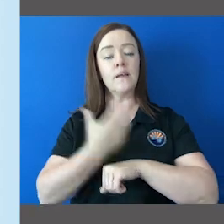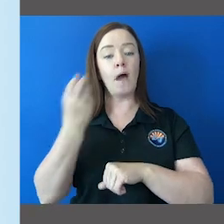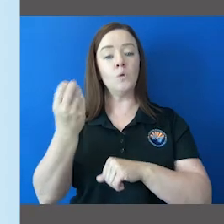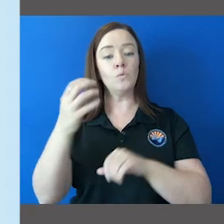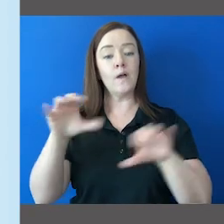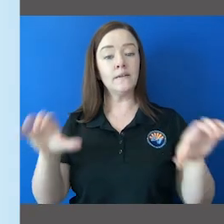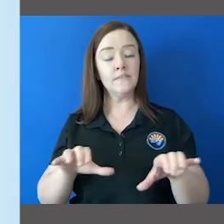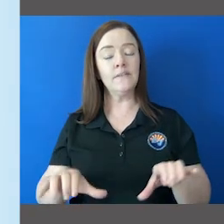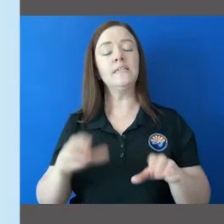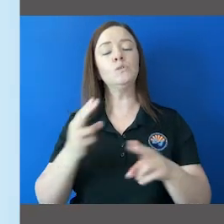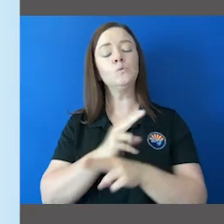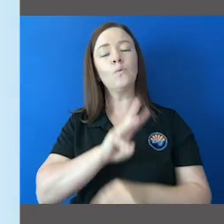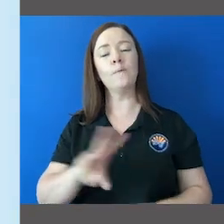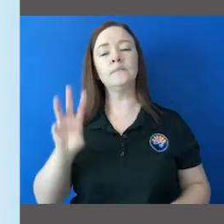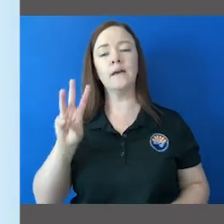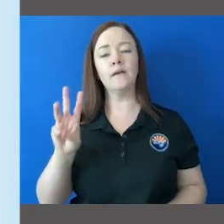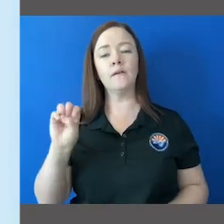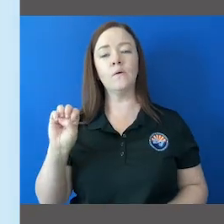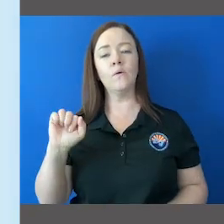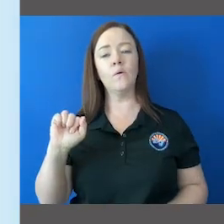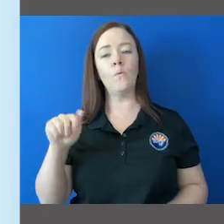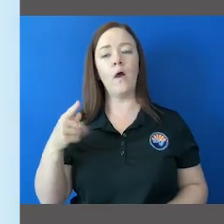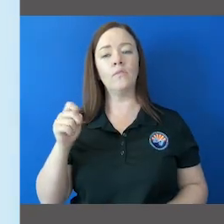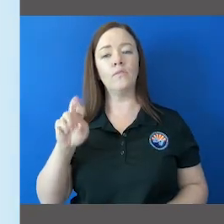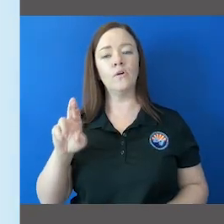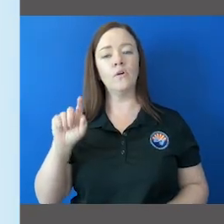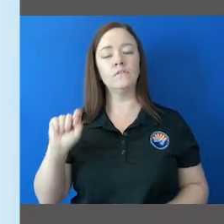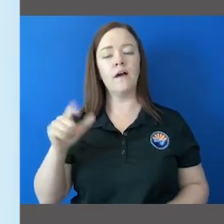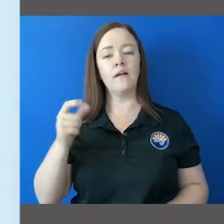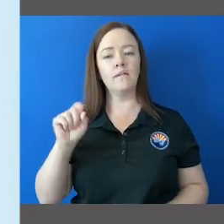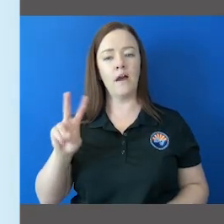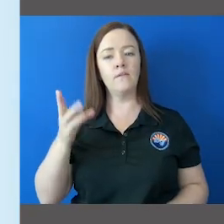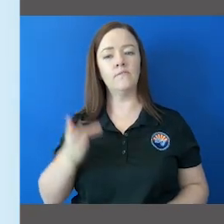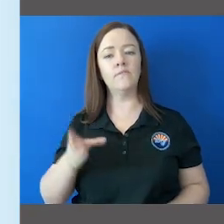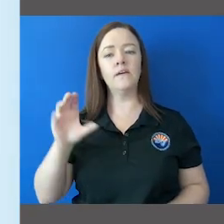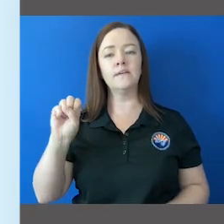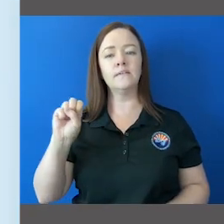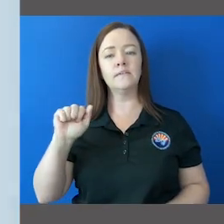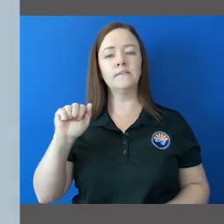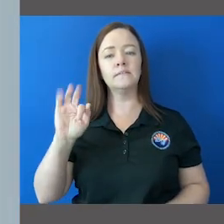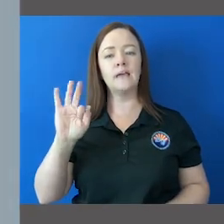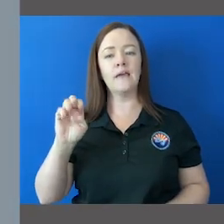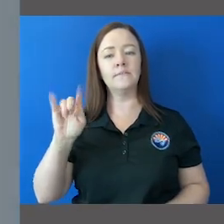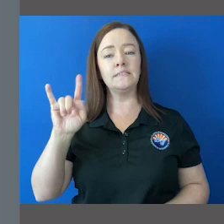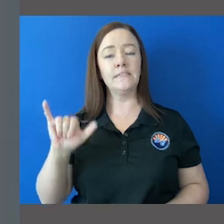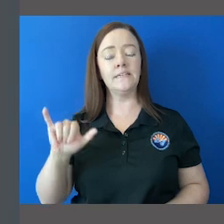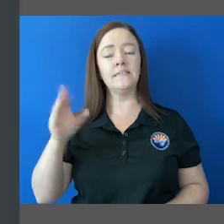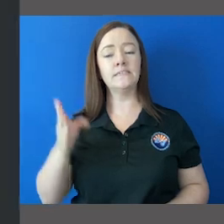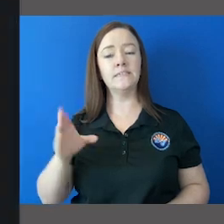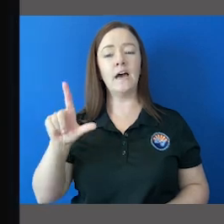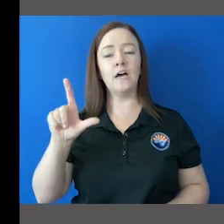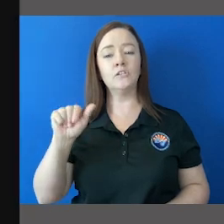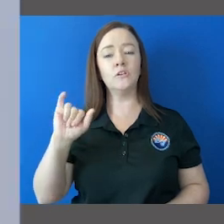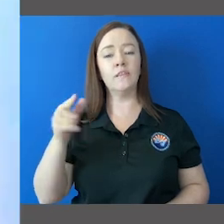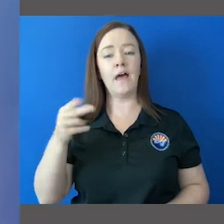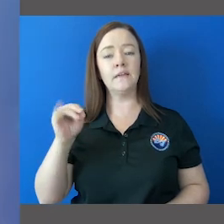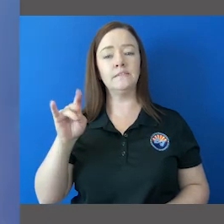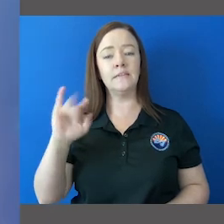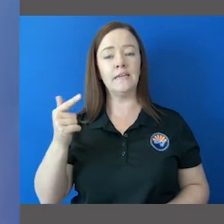.gov slash safety slash lightning for toolkits that help you make an action plan to keep everyone safe